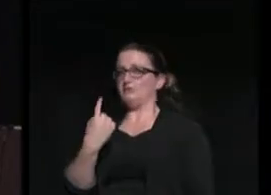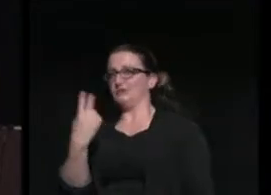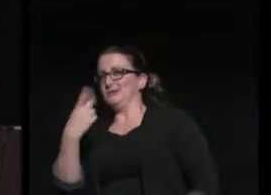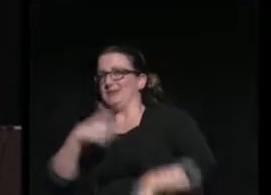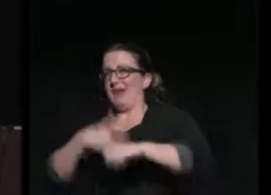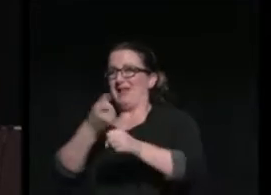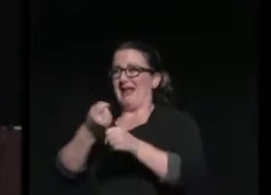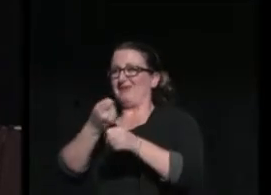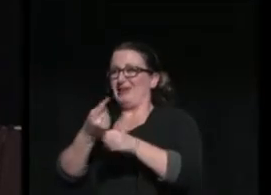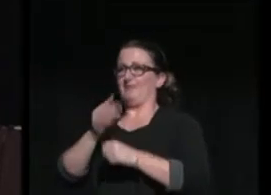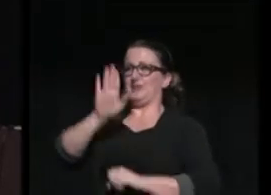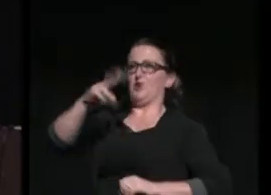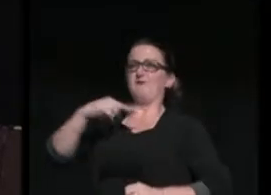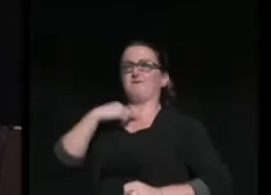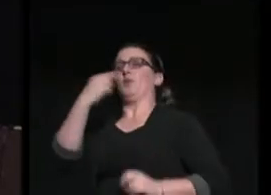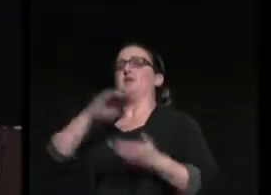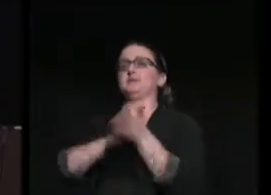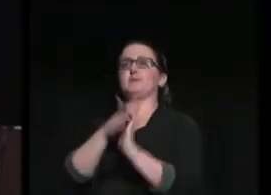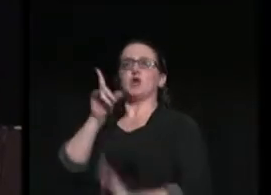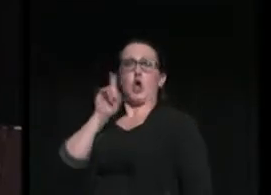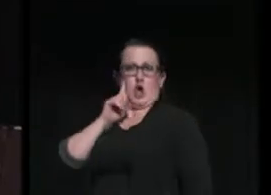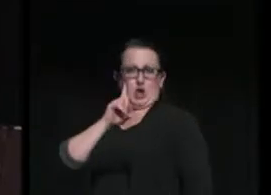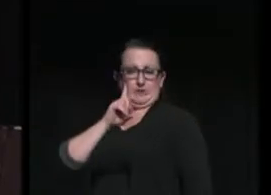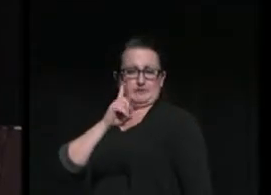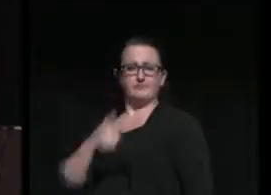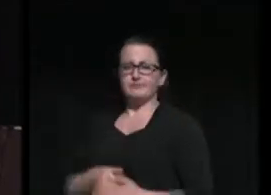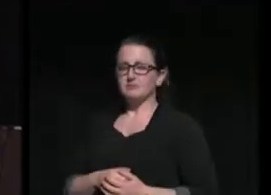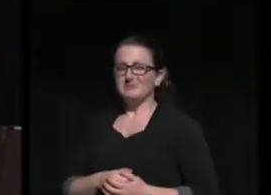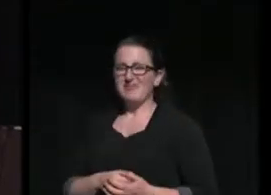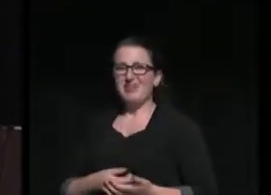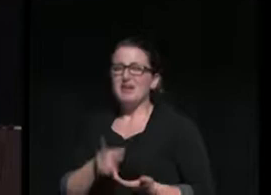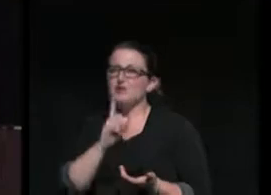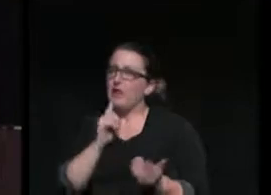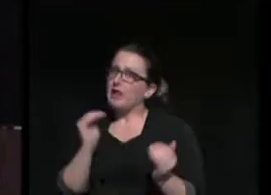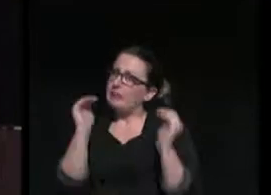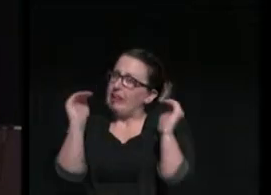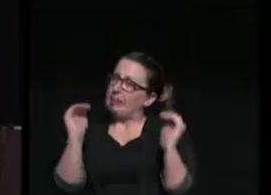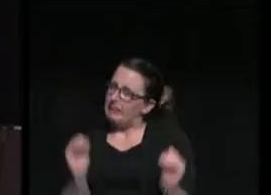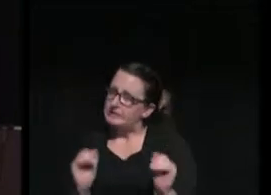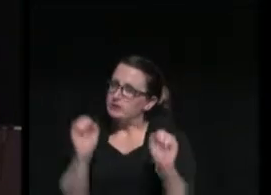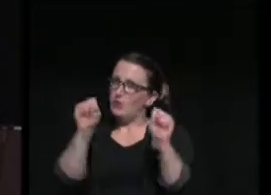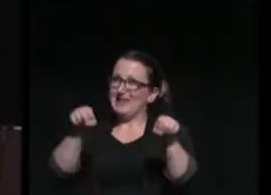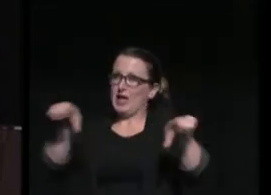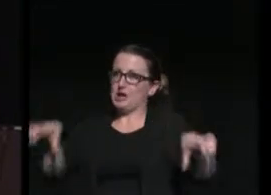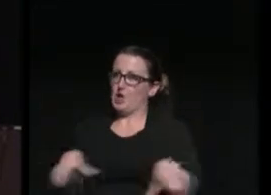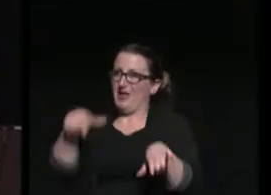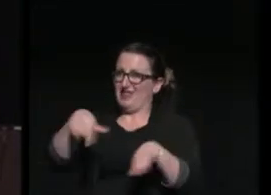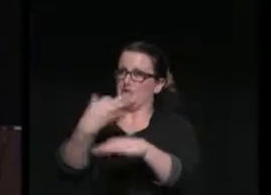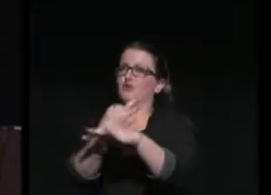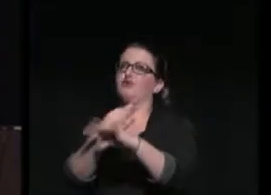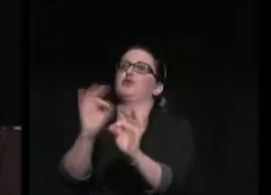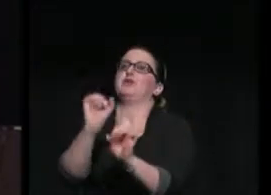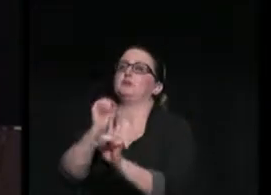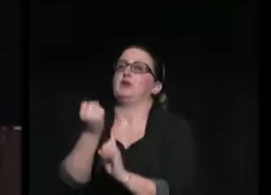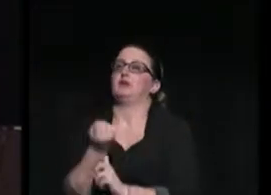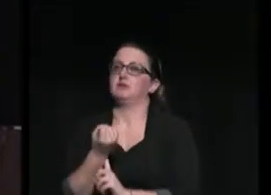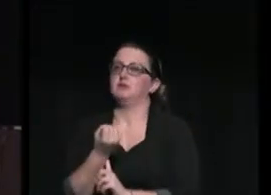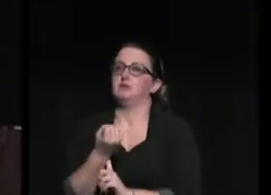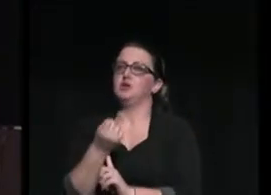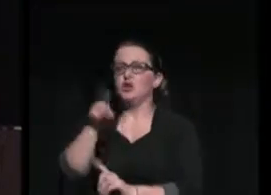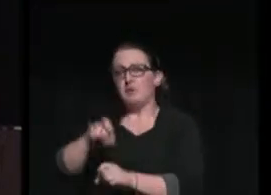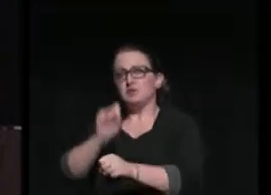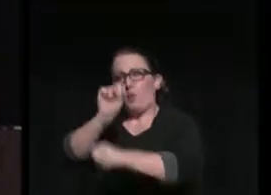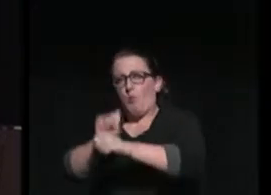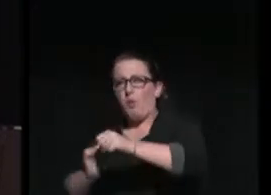your voice heard in the direction of public policy is the very least you can do in our free society. Working to make a difference